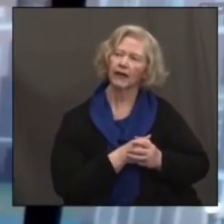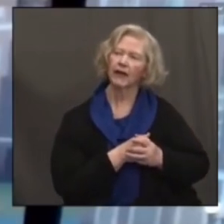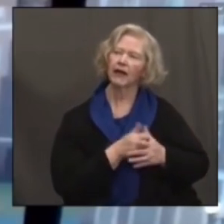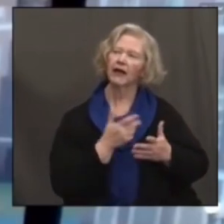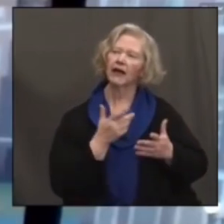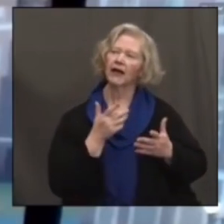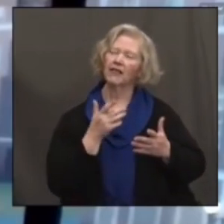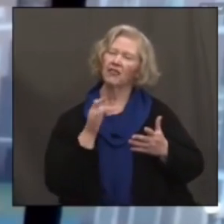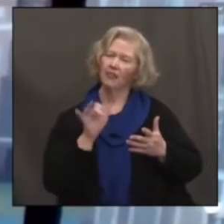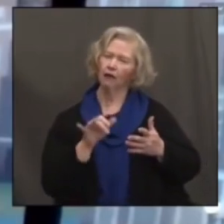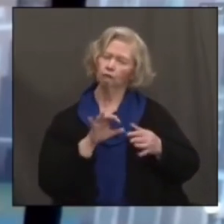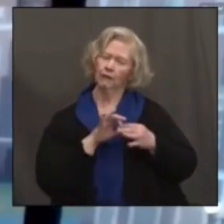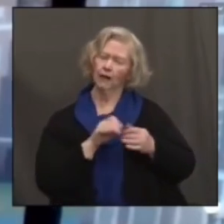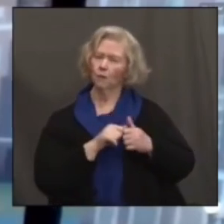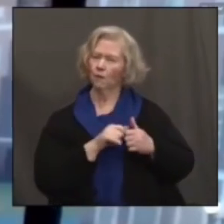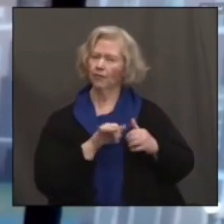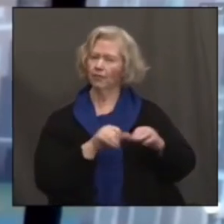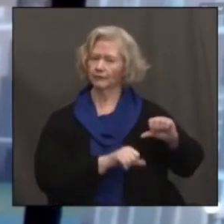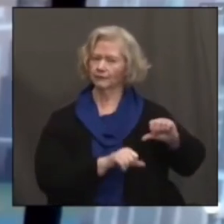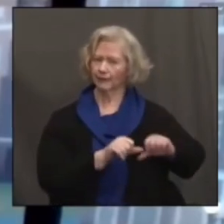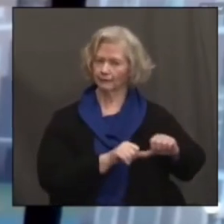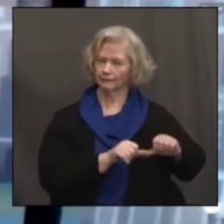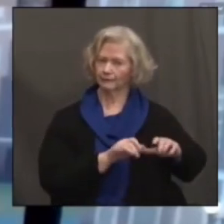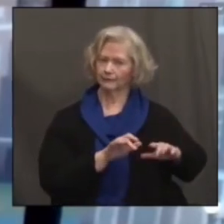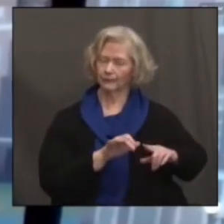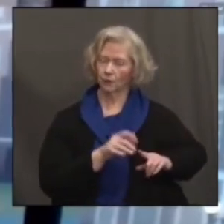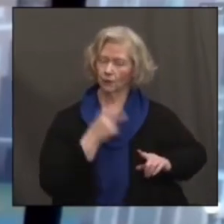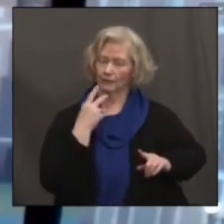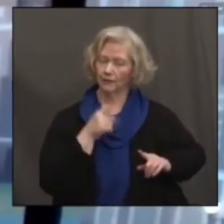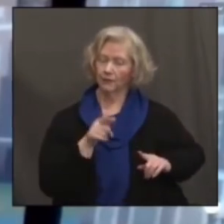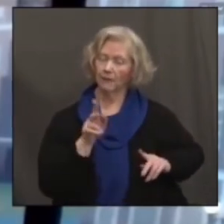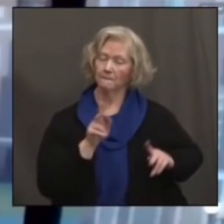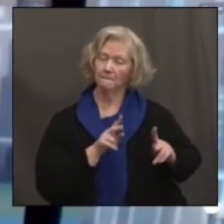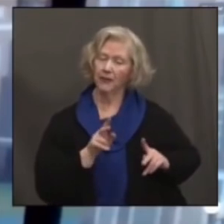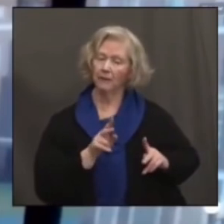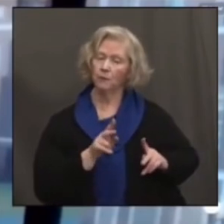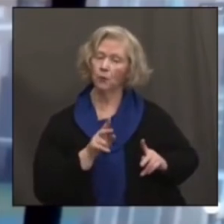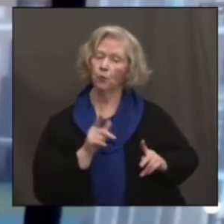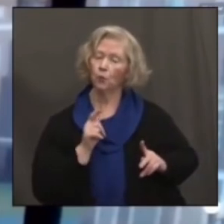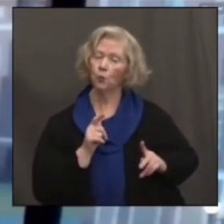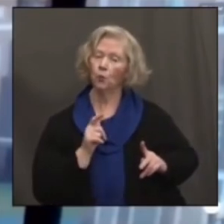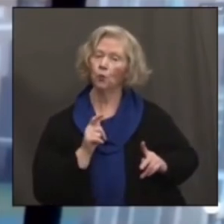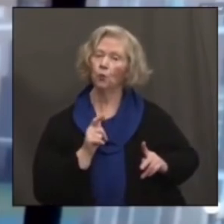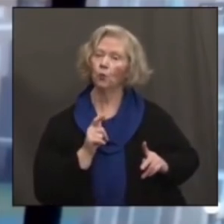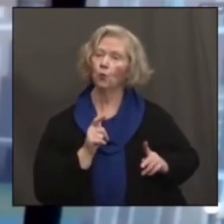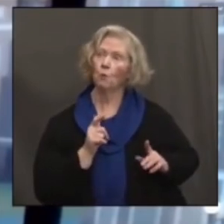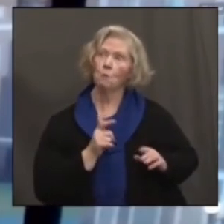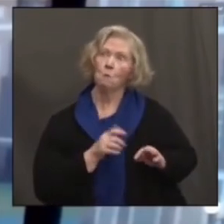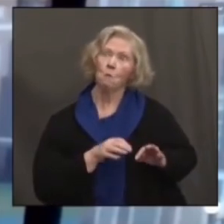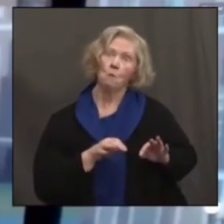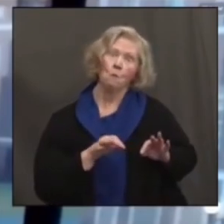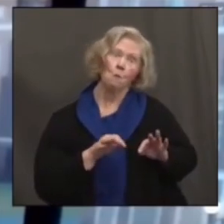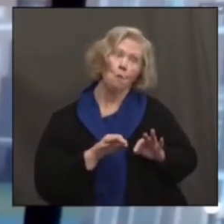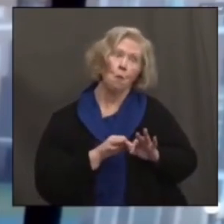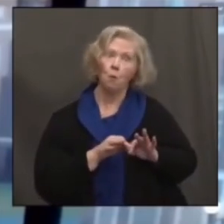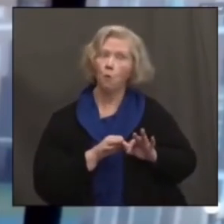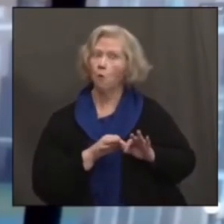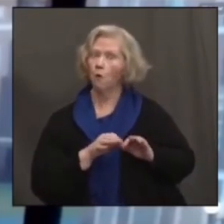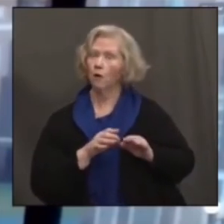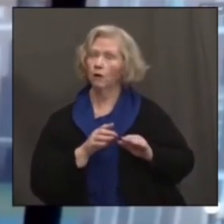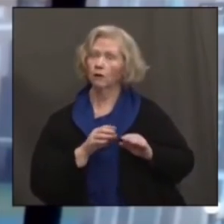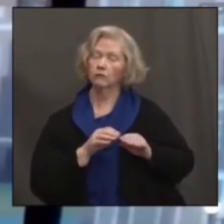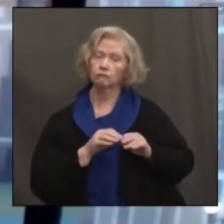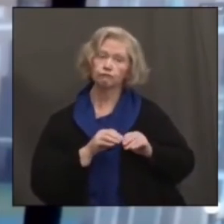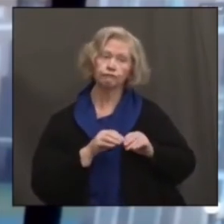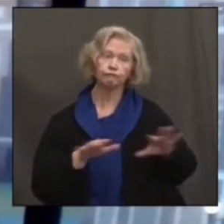epidemiology, where we're seeing actually, you know, the groups that are probably most important in terms of transmission are going to be the, you the young